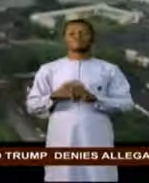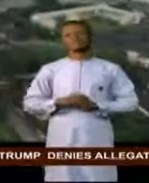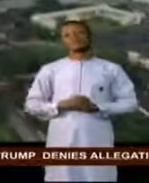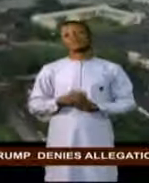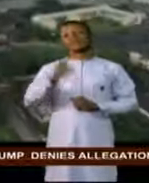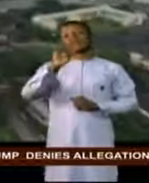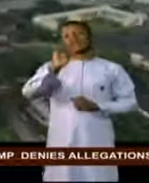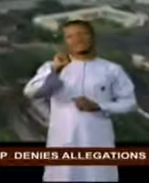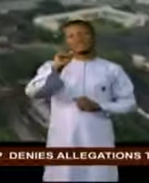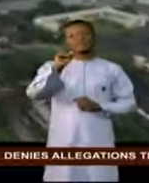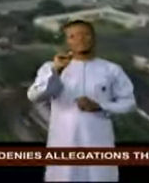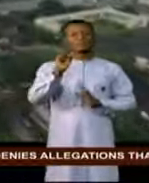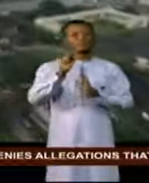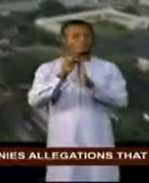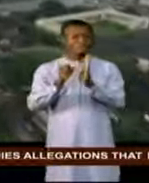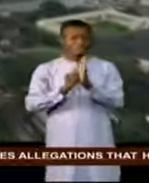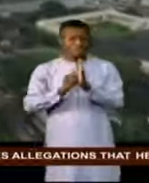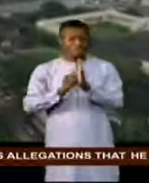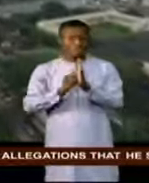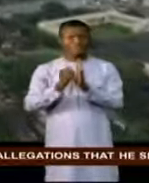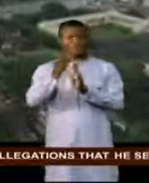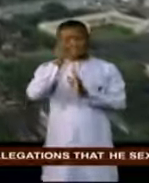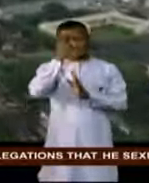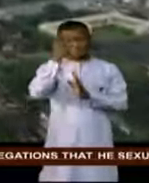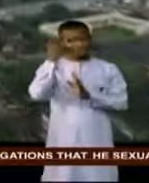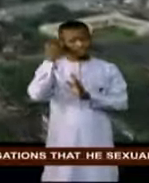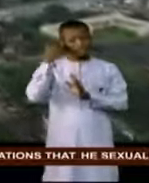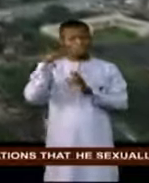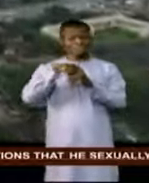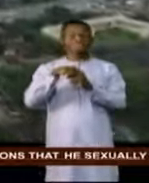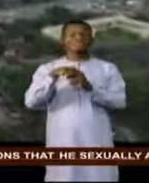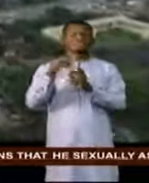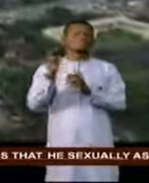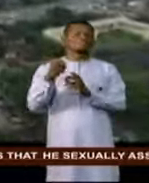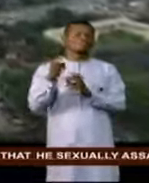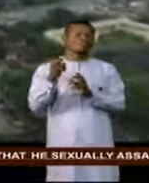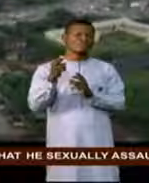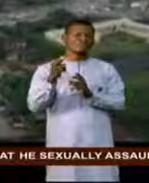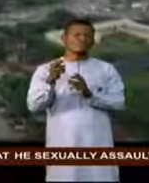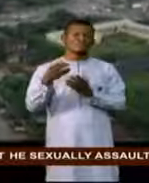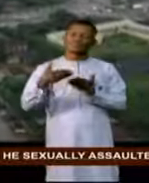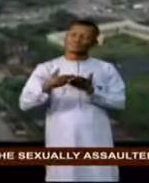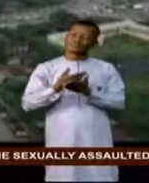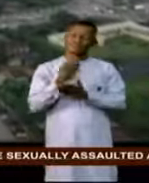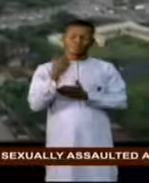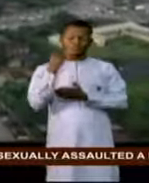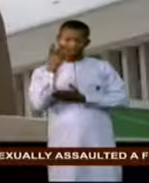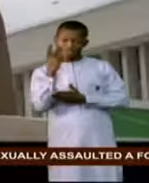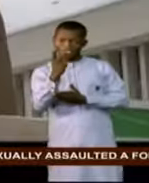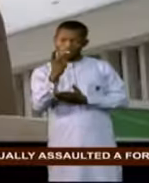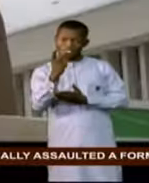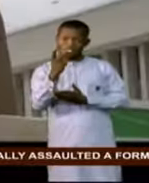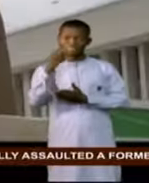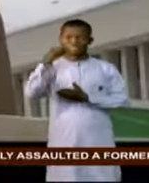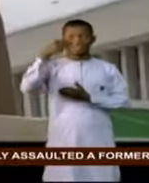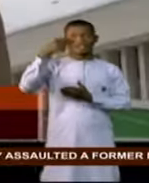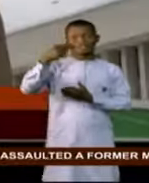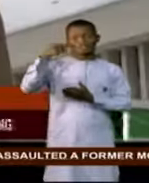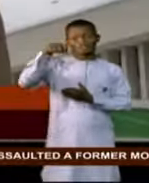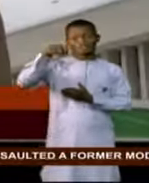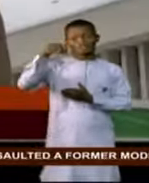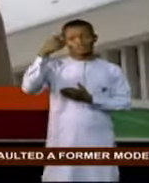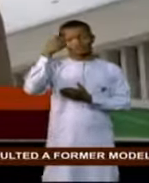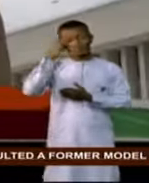Edo state, ancient in history, modern in outlook. Headquarters of culture and